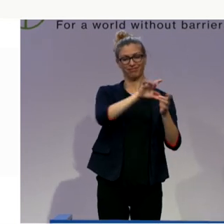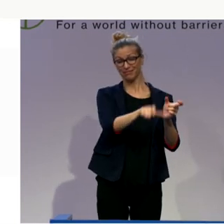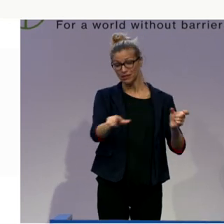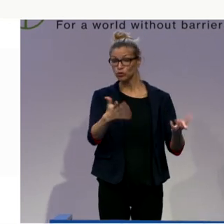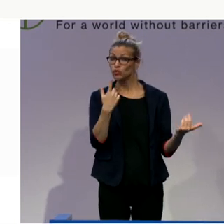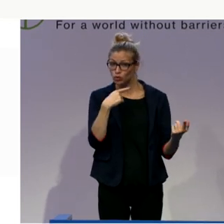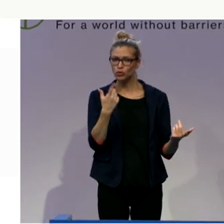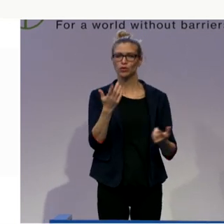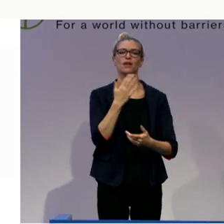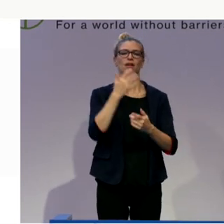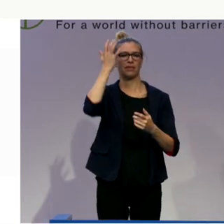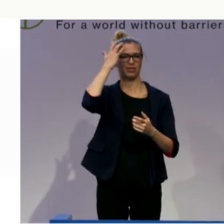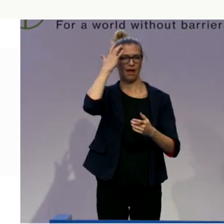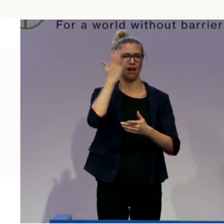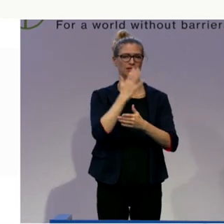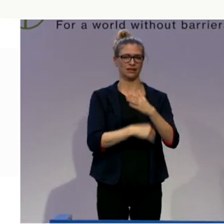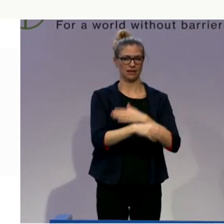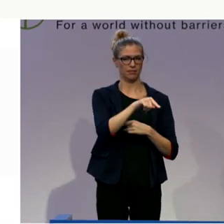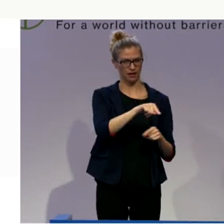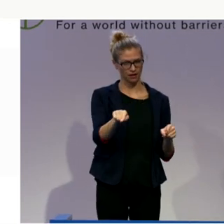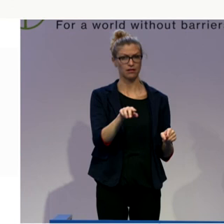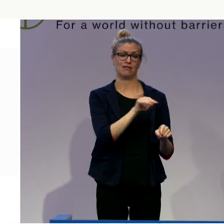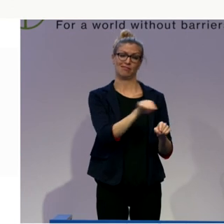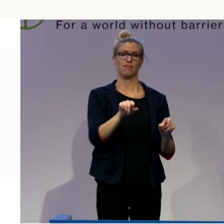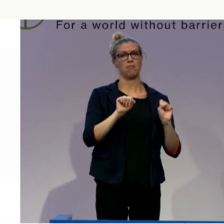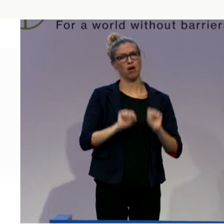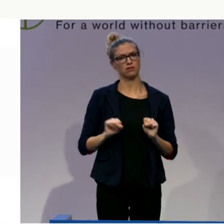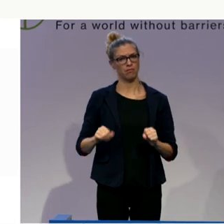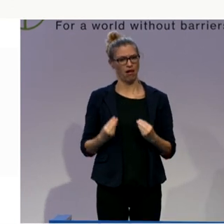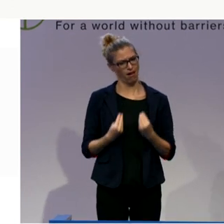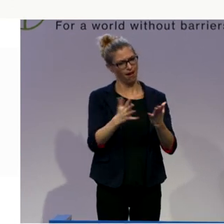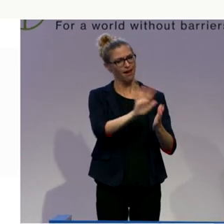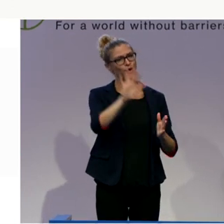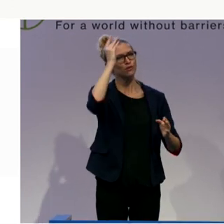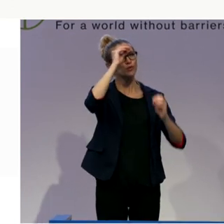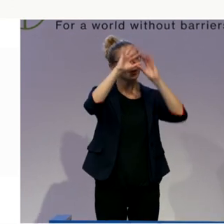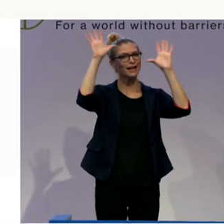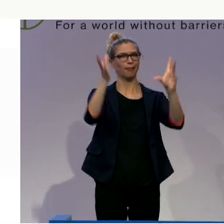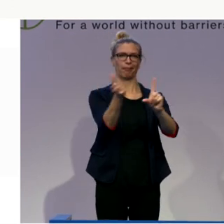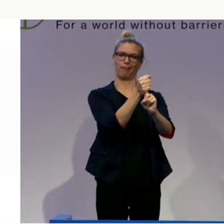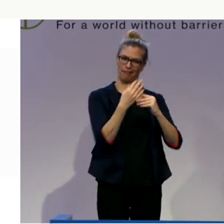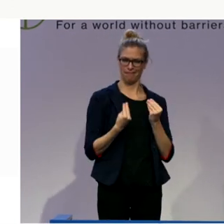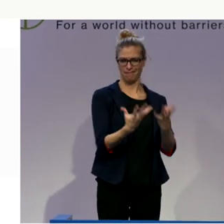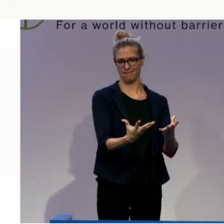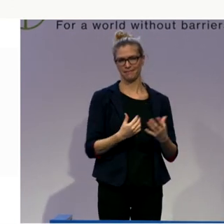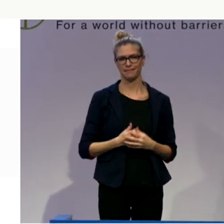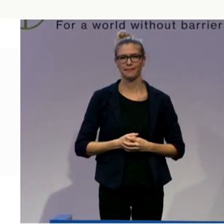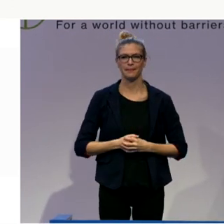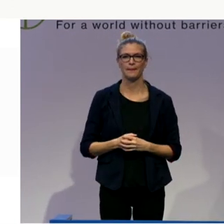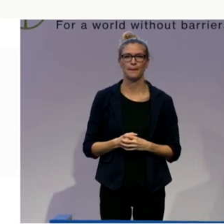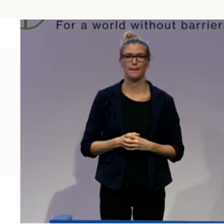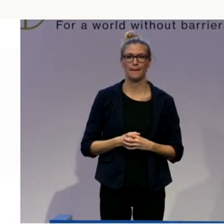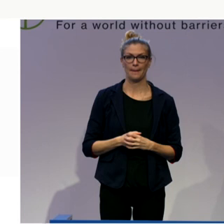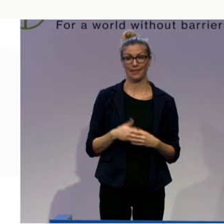disabilities to have access to fulfill their dreams and have the means for fulfilling their dreams in their life. So that is my